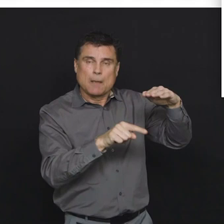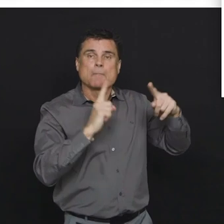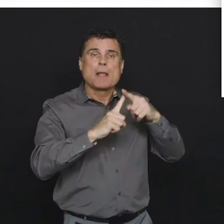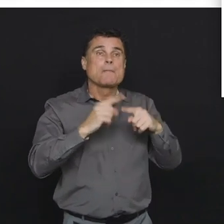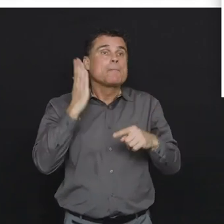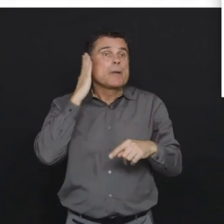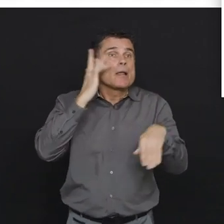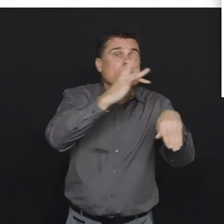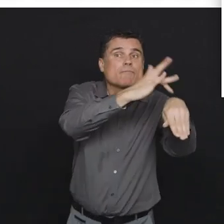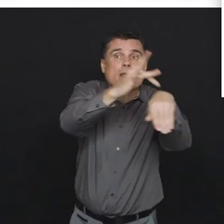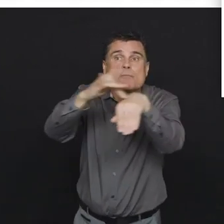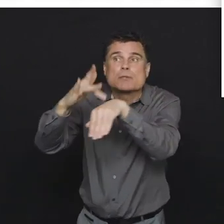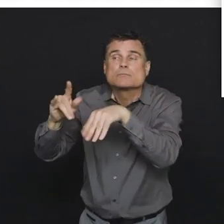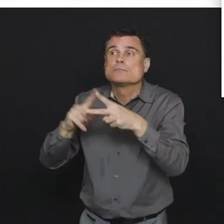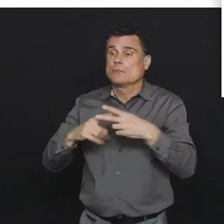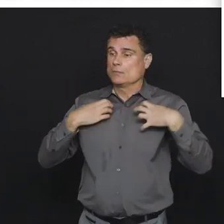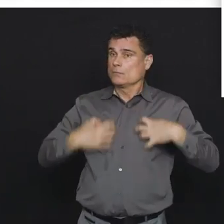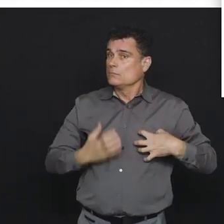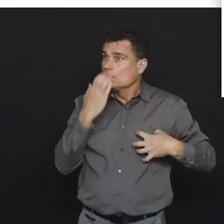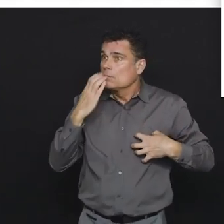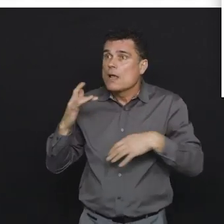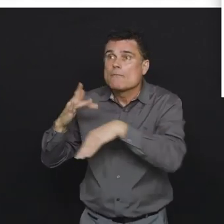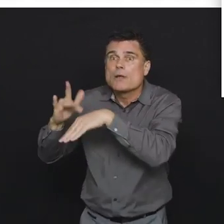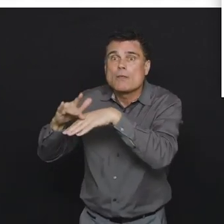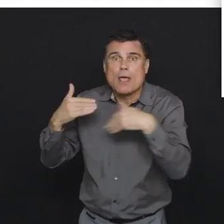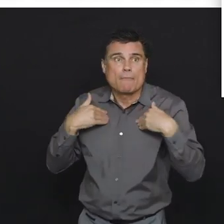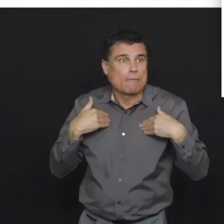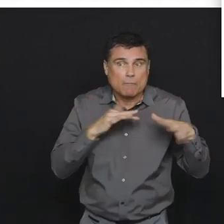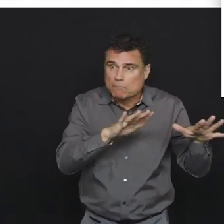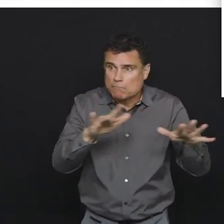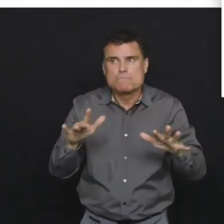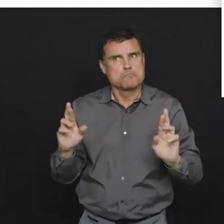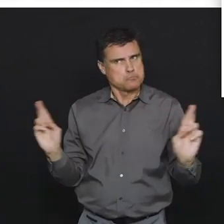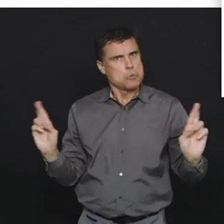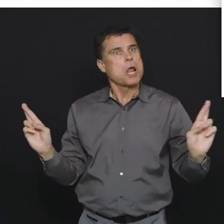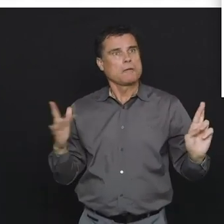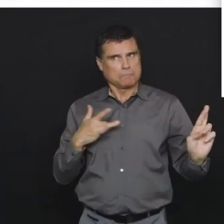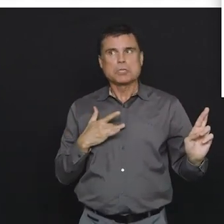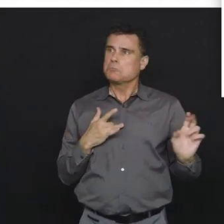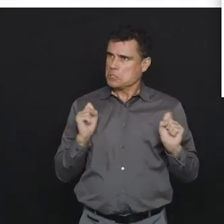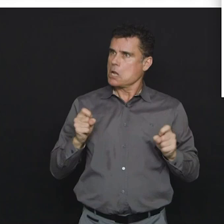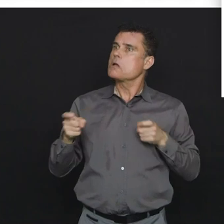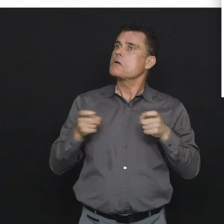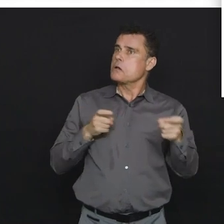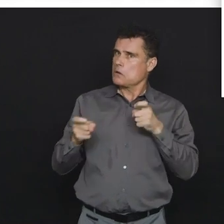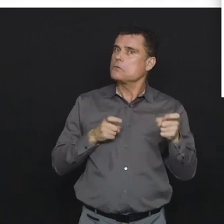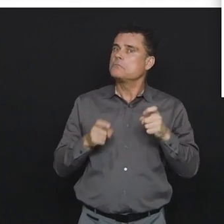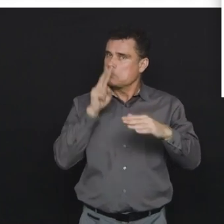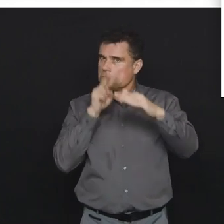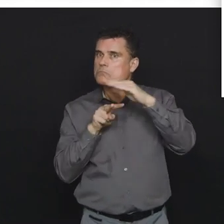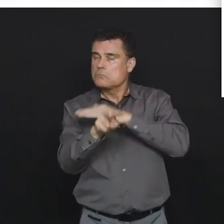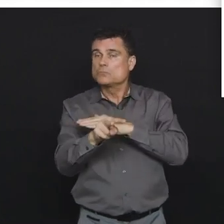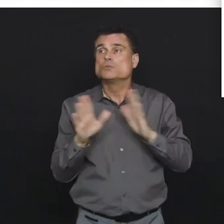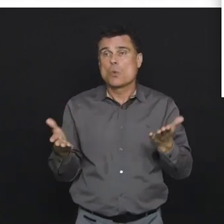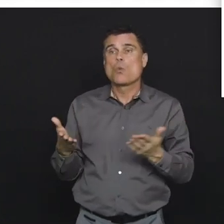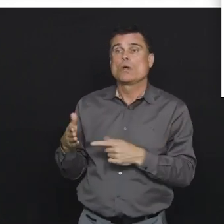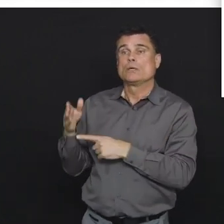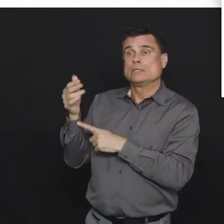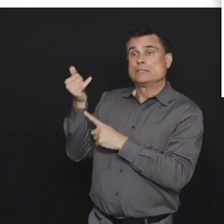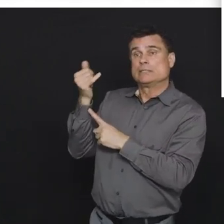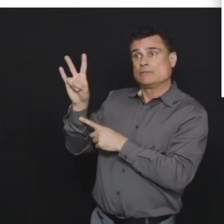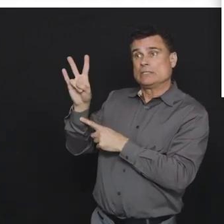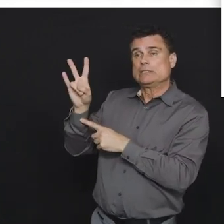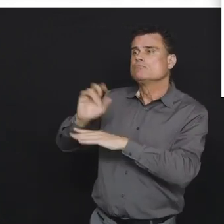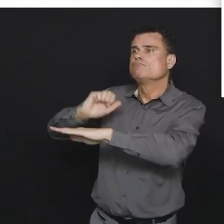high acuity unit bed capacity, along with vent capacity, we are, we are reasonably focused on being able to handle that within the